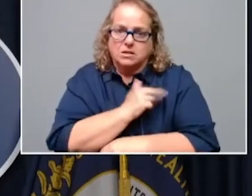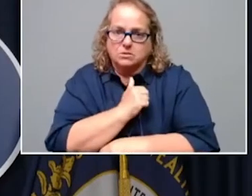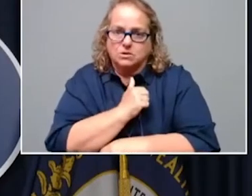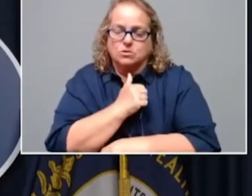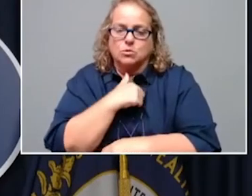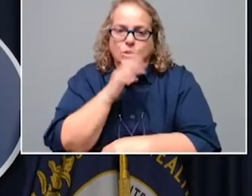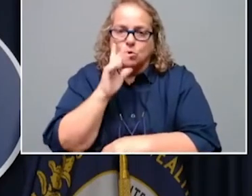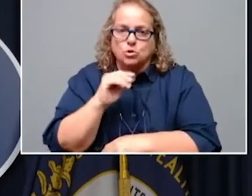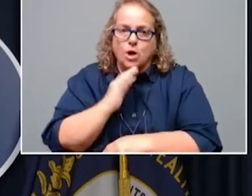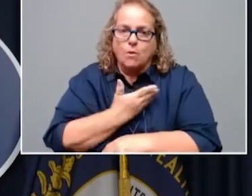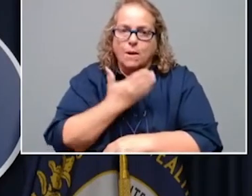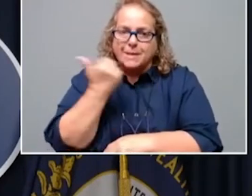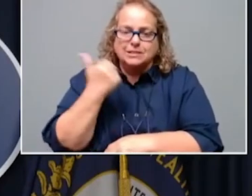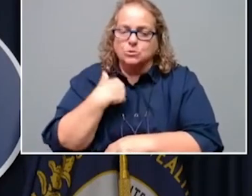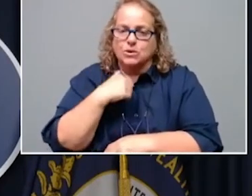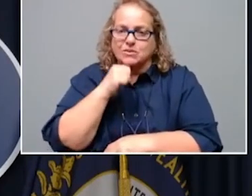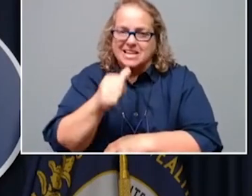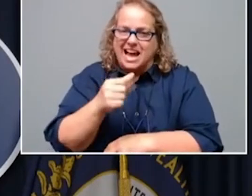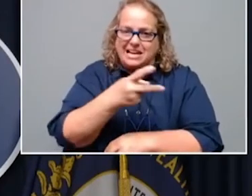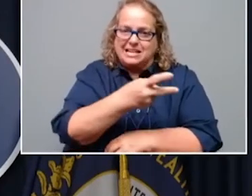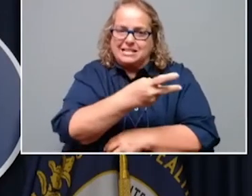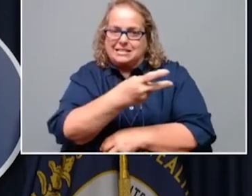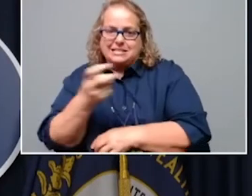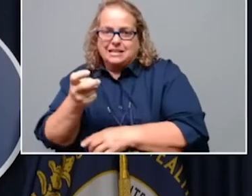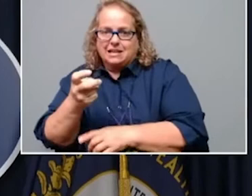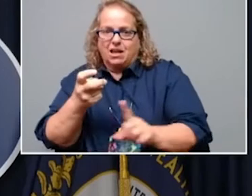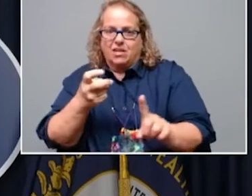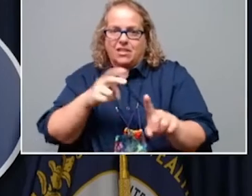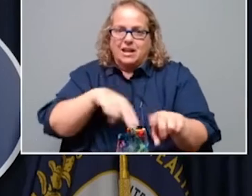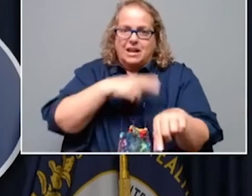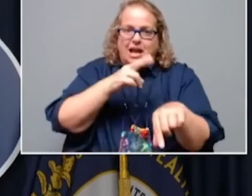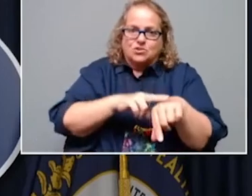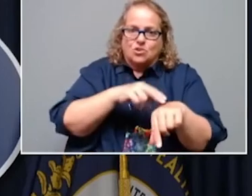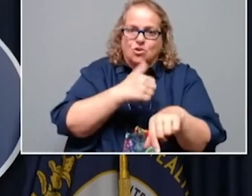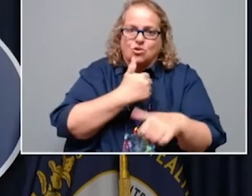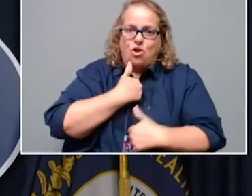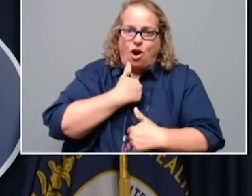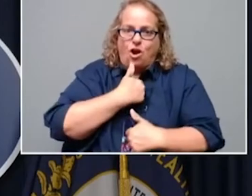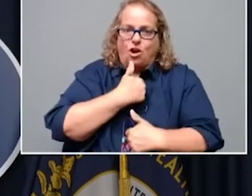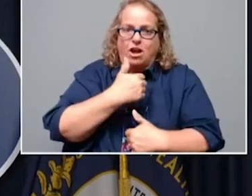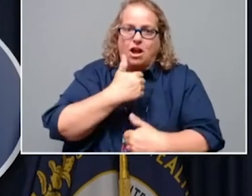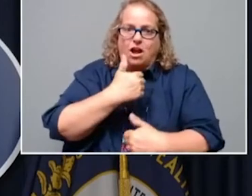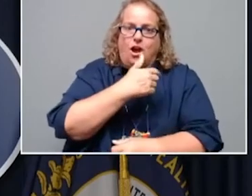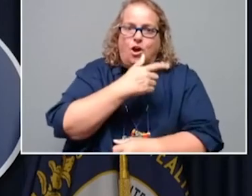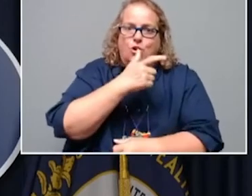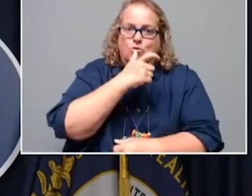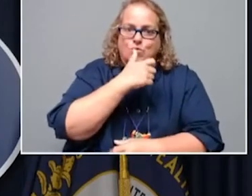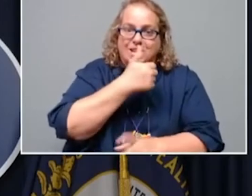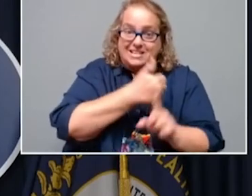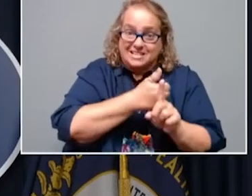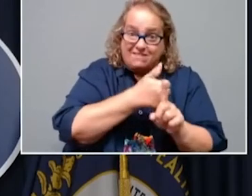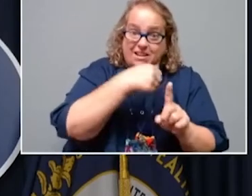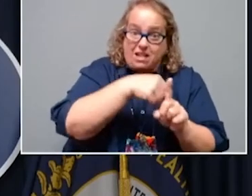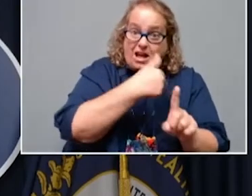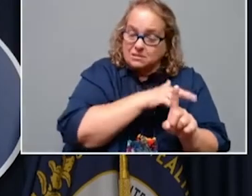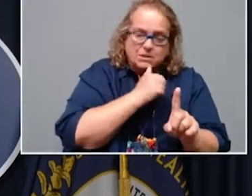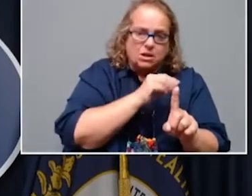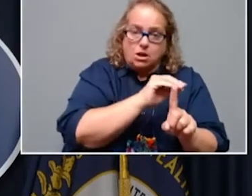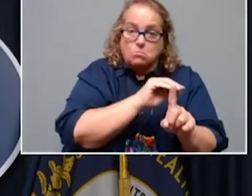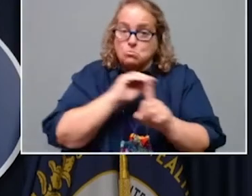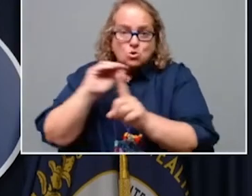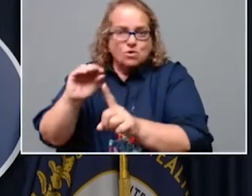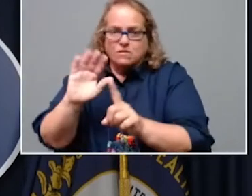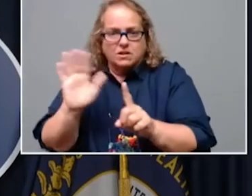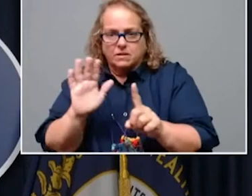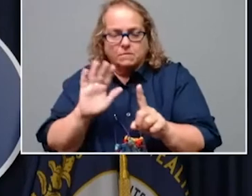we're not taking resources from a hospital that is already struggling and just moving it. So a lot of what we're going to be able to do is the